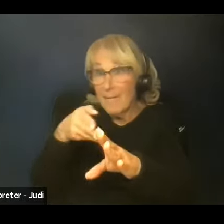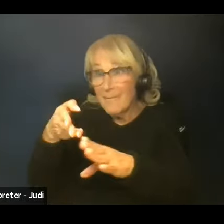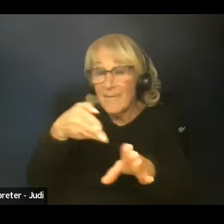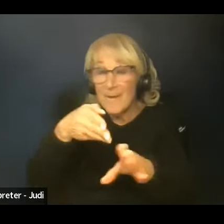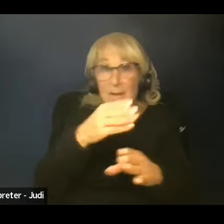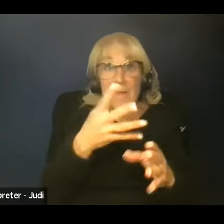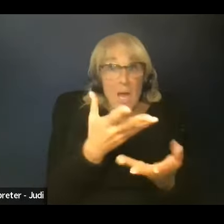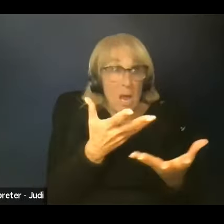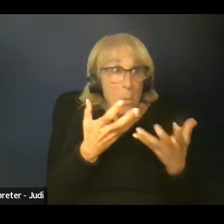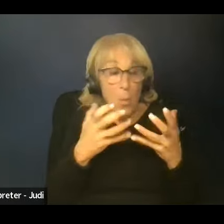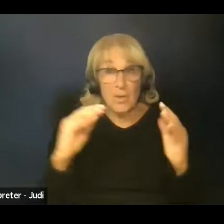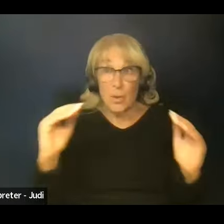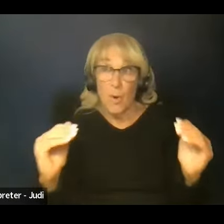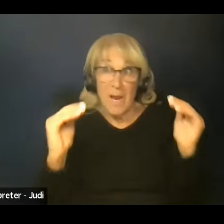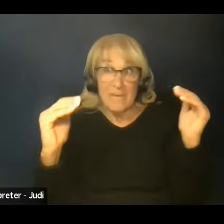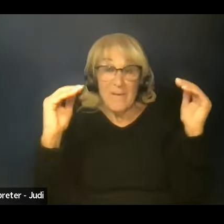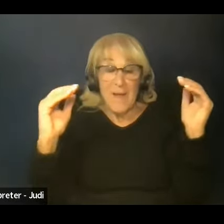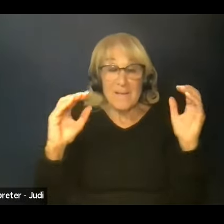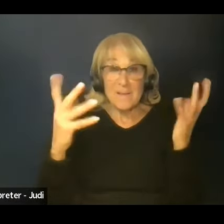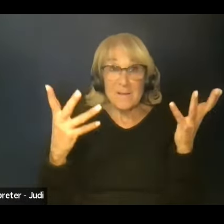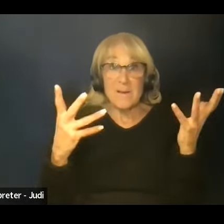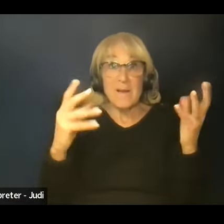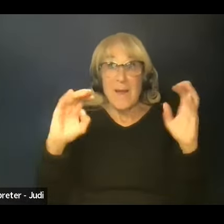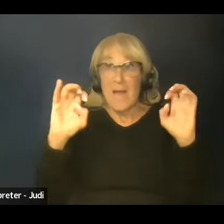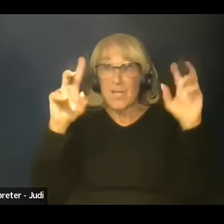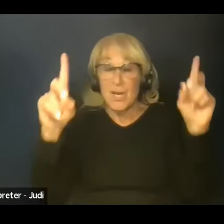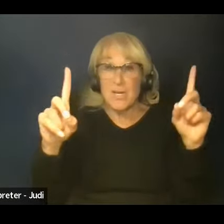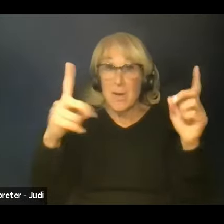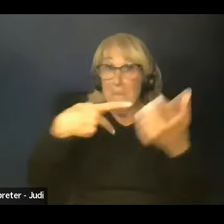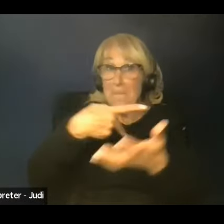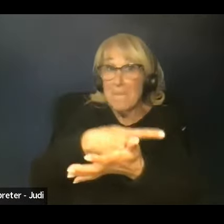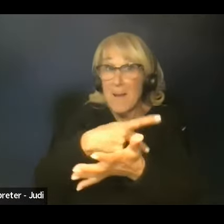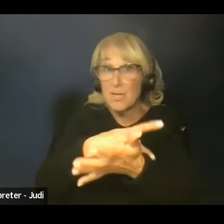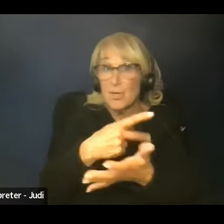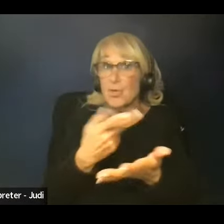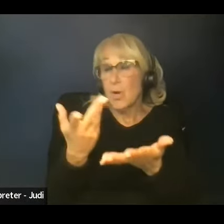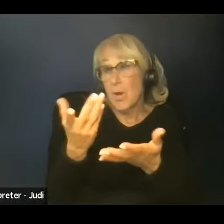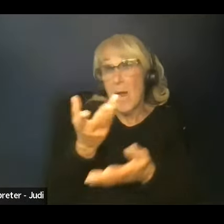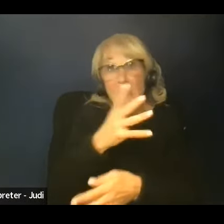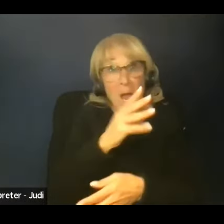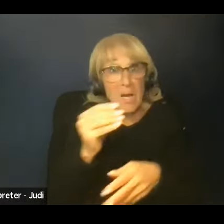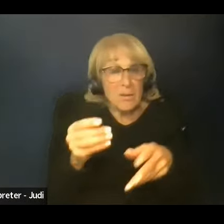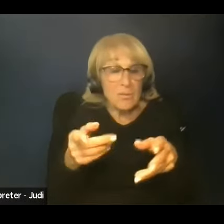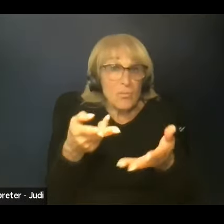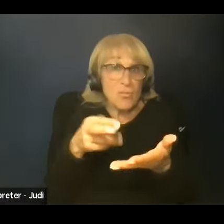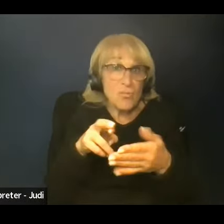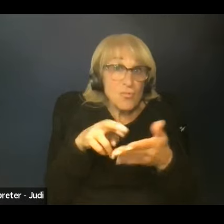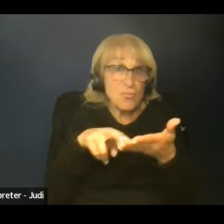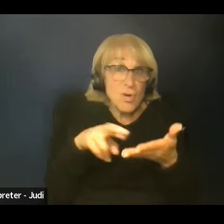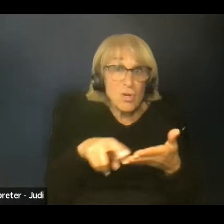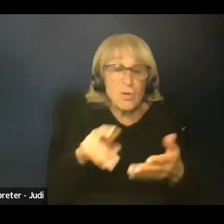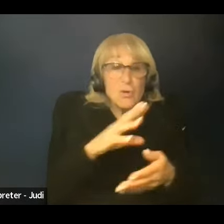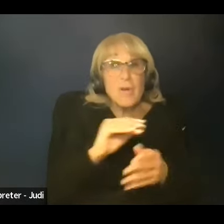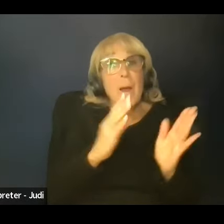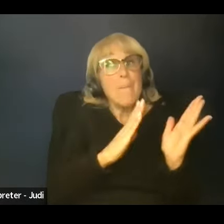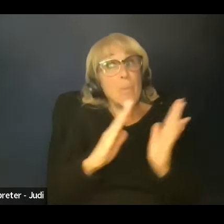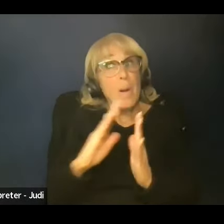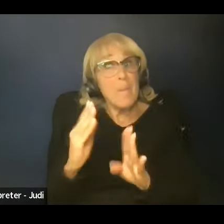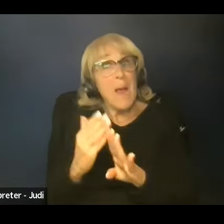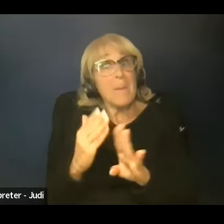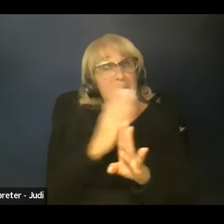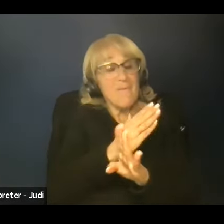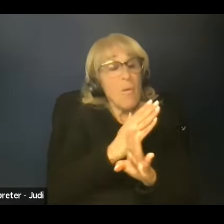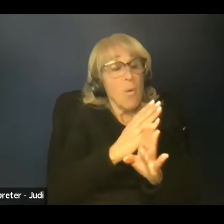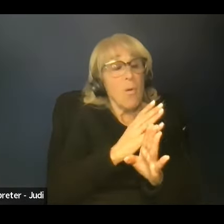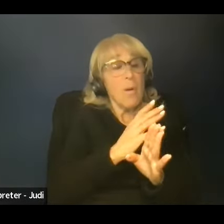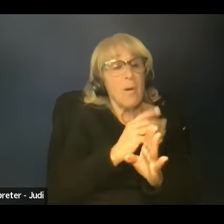education, you know, when you go for your master's, you need your, you know, your research, of course, and having, having them prepared beforehand. So I